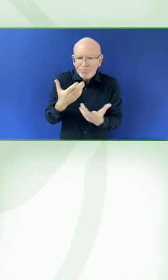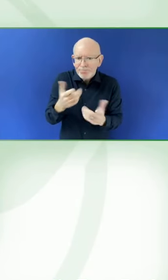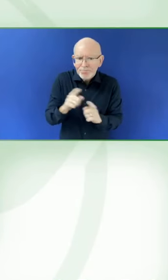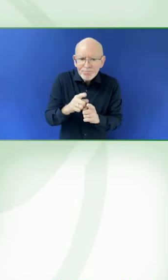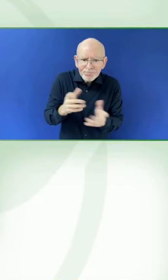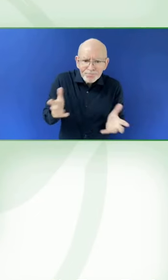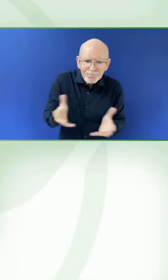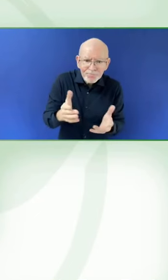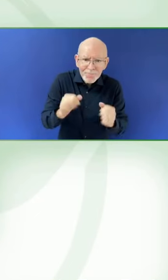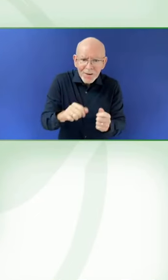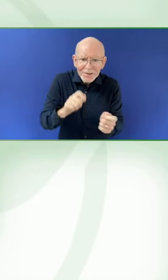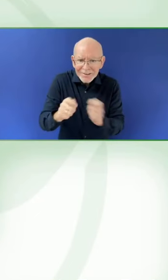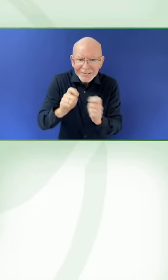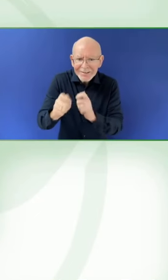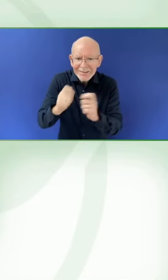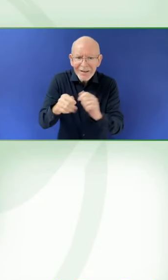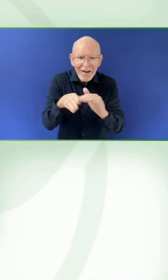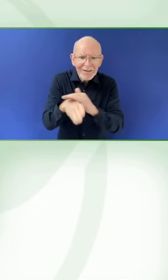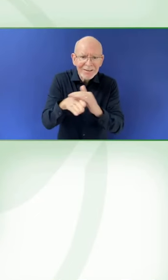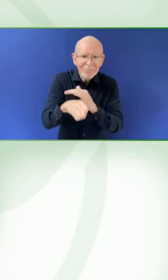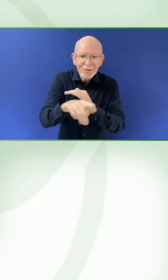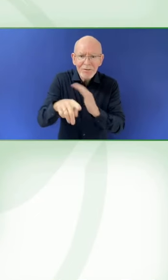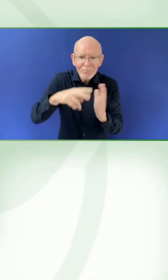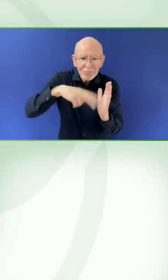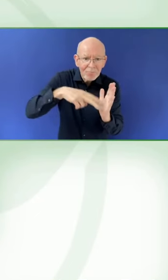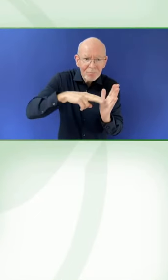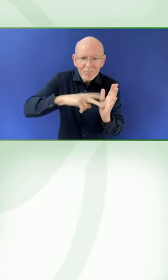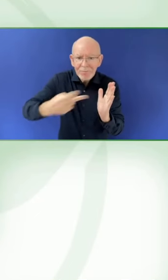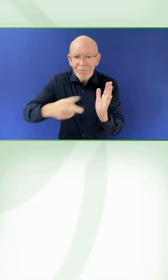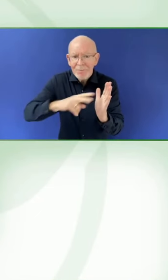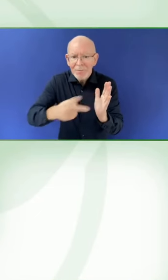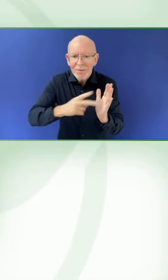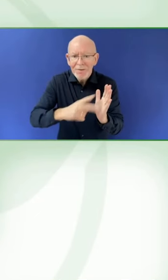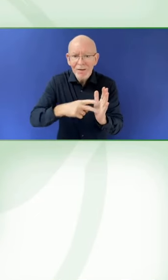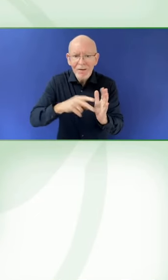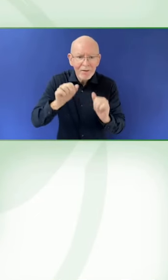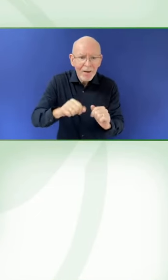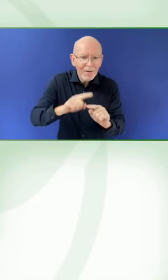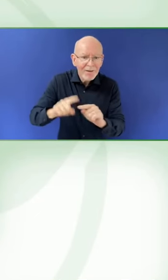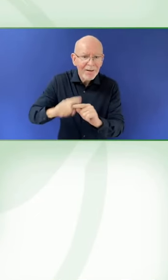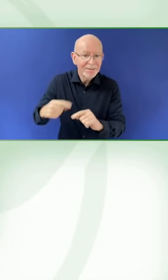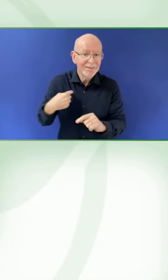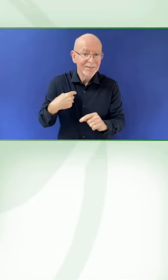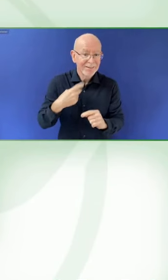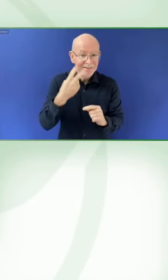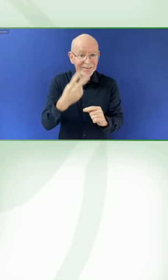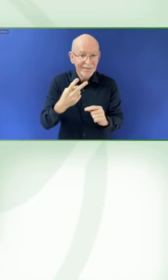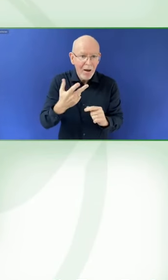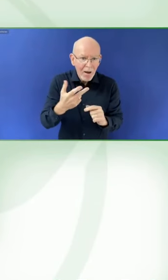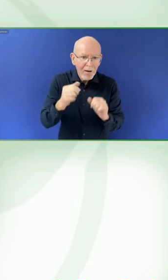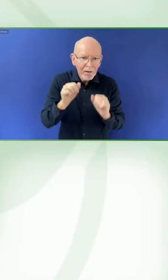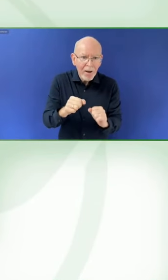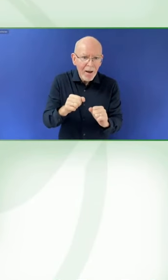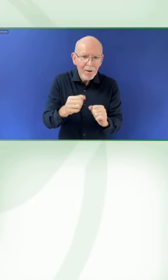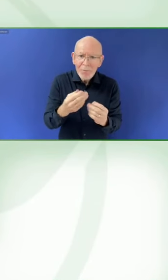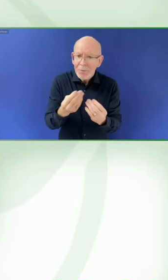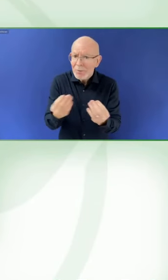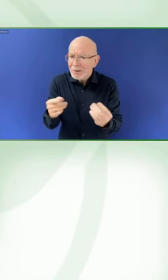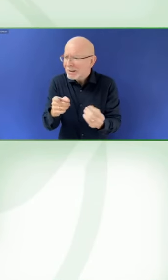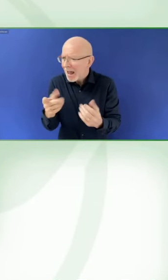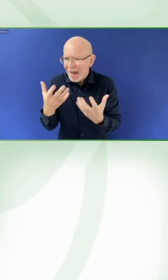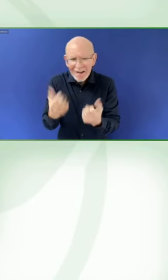a number of key projects or great projects focusing on this critical topic. The other thing I'll just make a comment on as well is